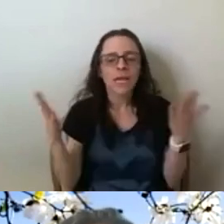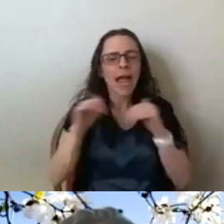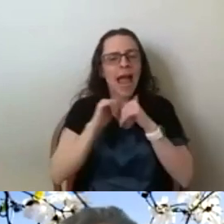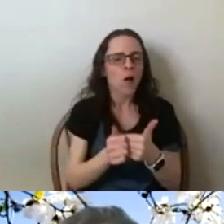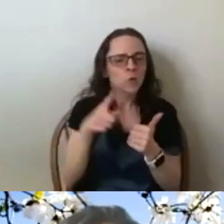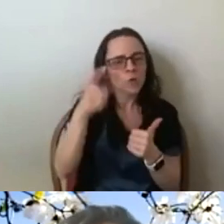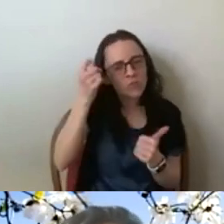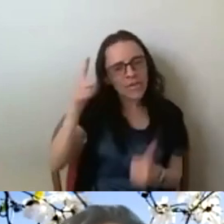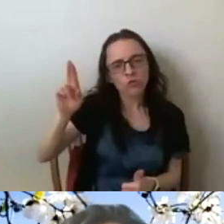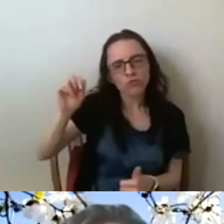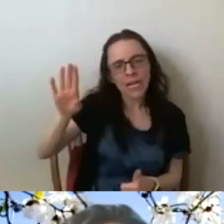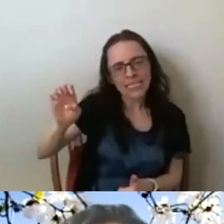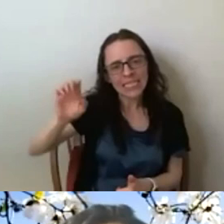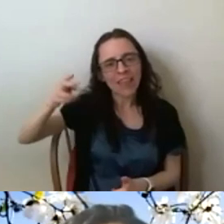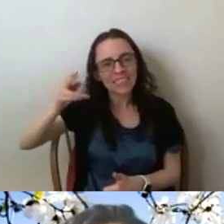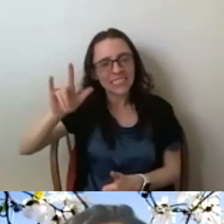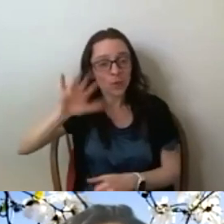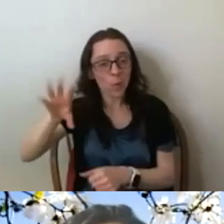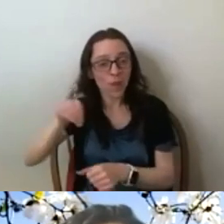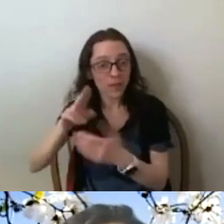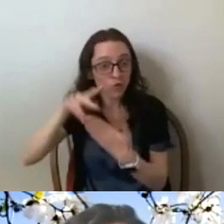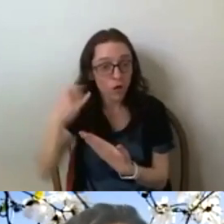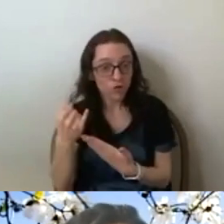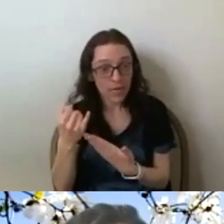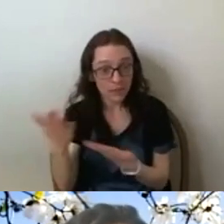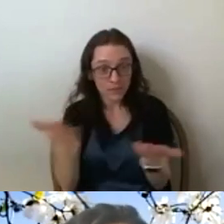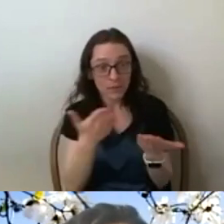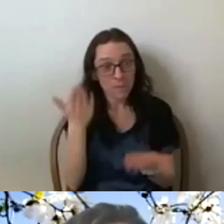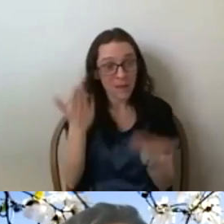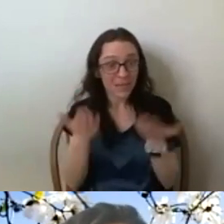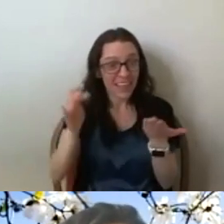they appear in your project? Maybe do you think Linda, could work with that? Yes.